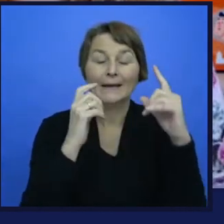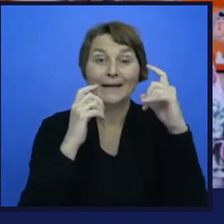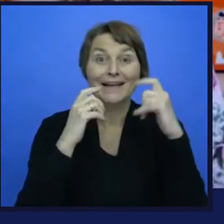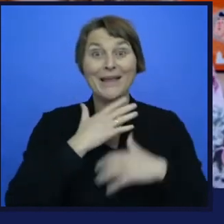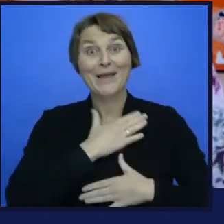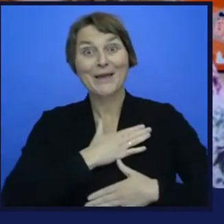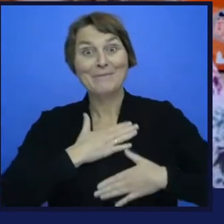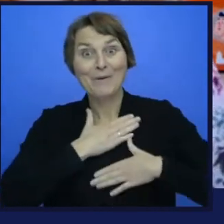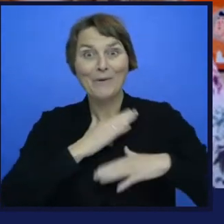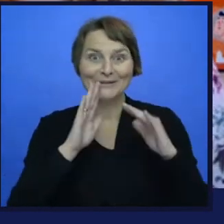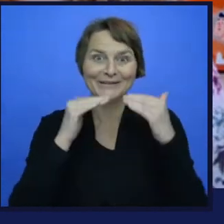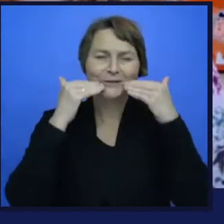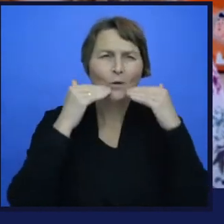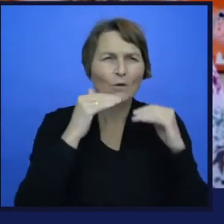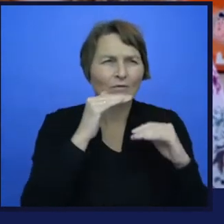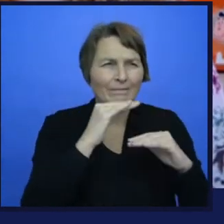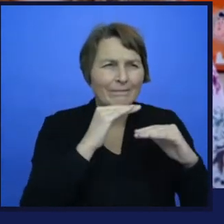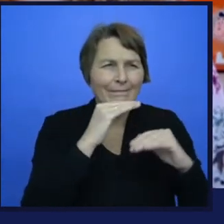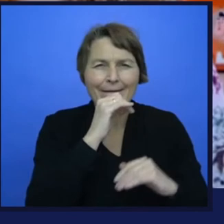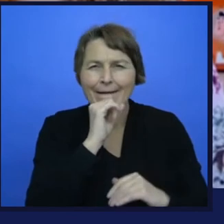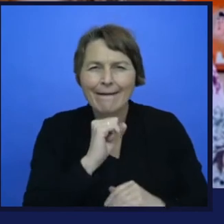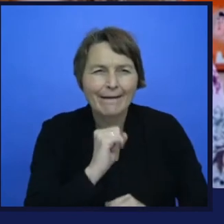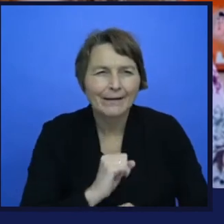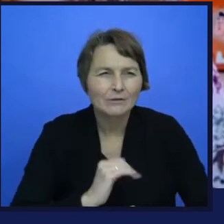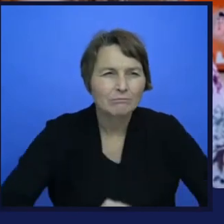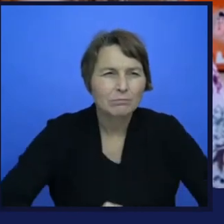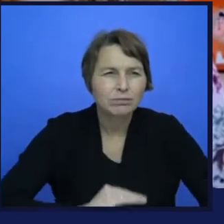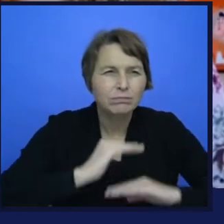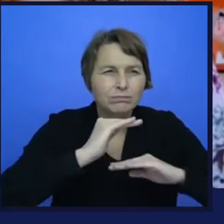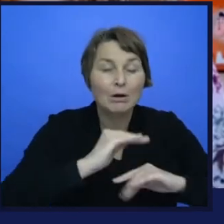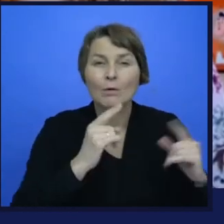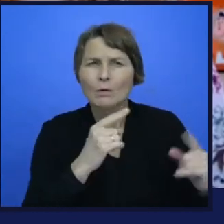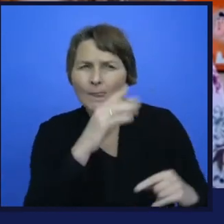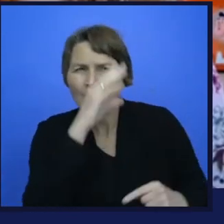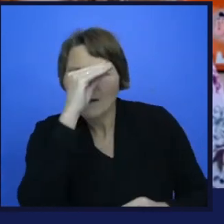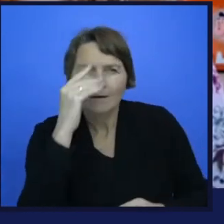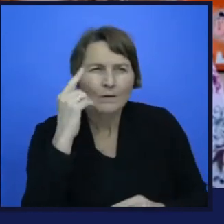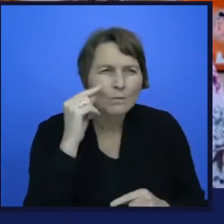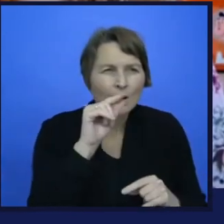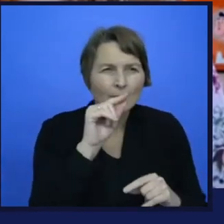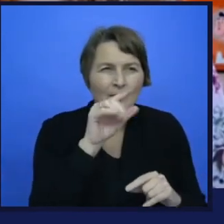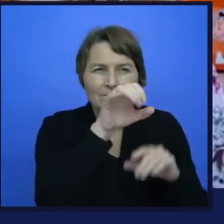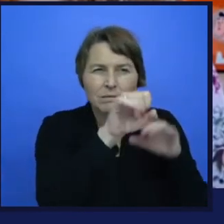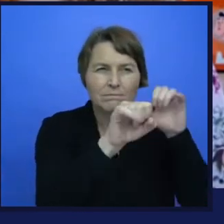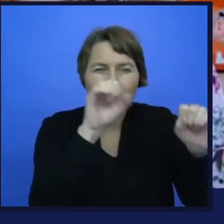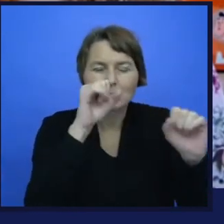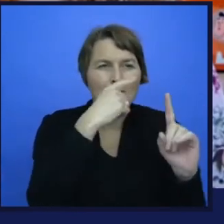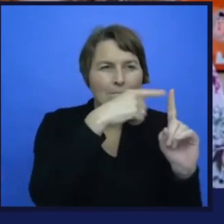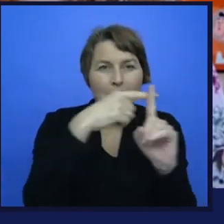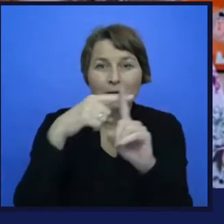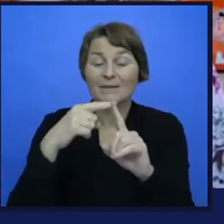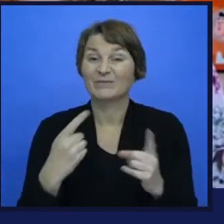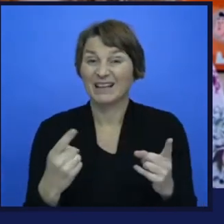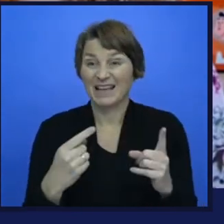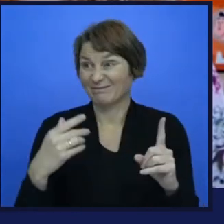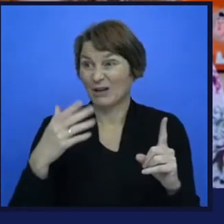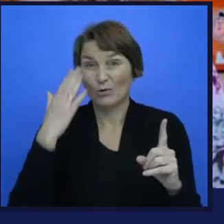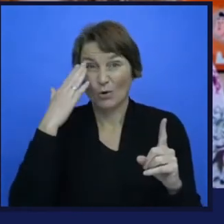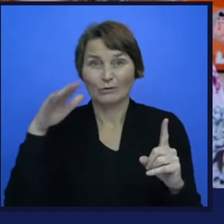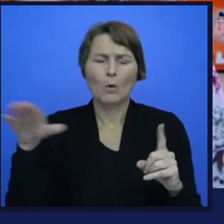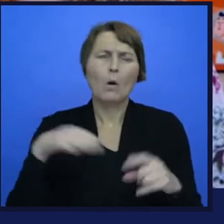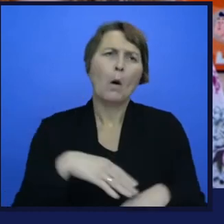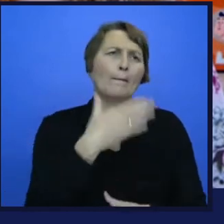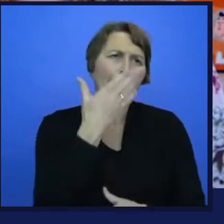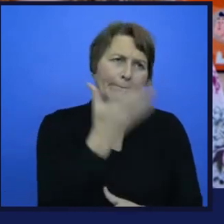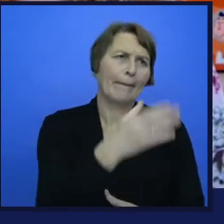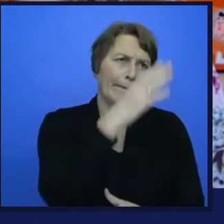gender, is obviously bias towards the stereotype of a male and a female. And we know the word is